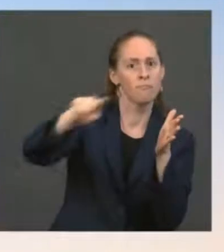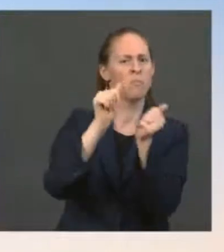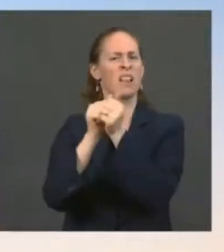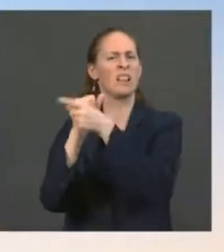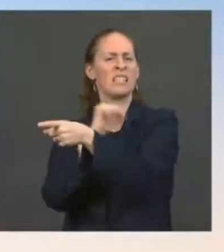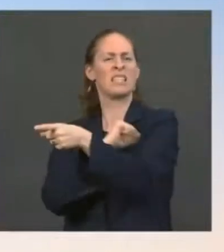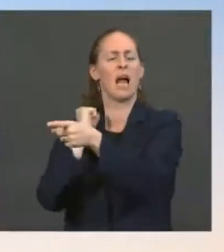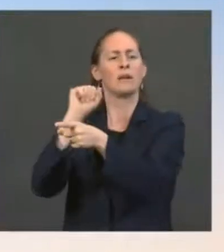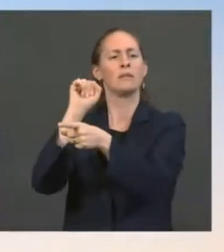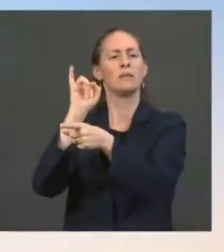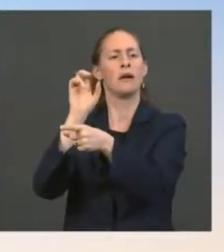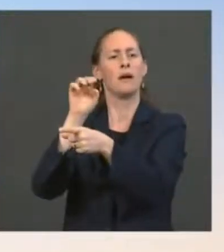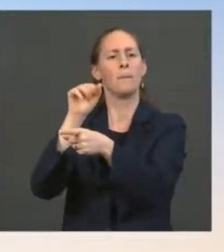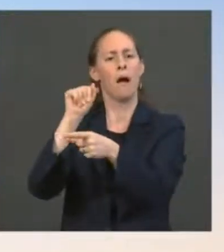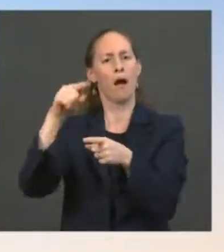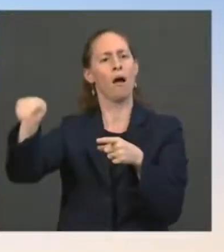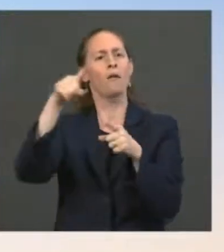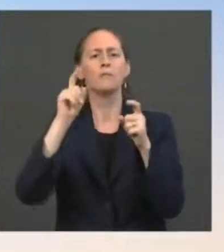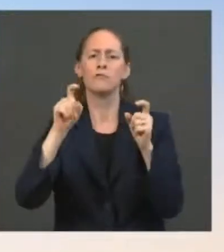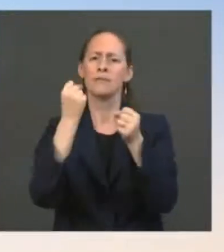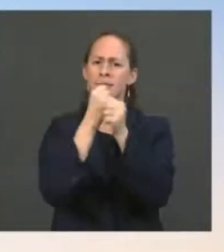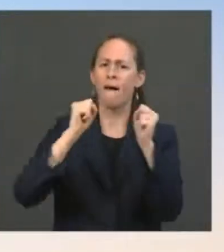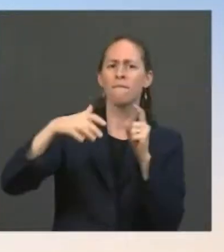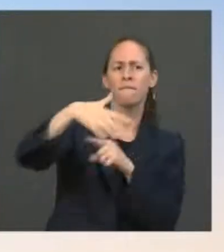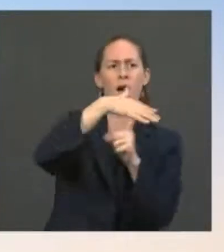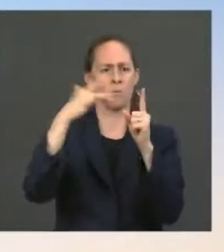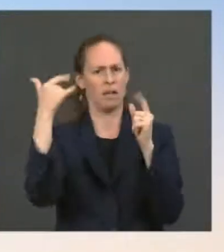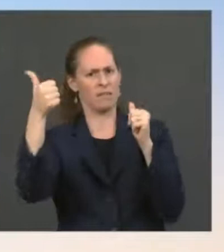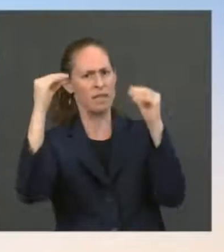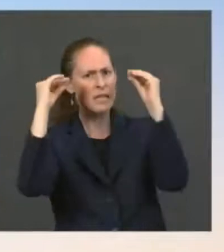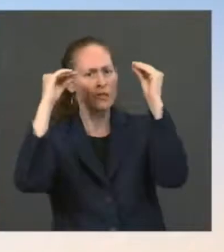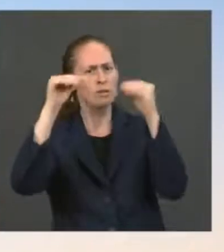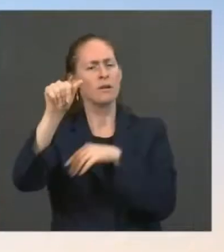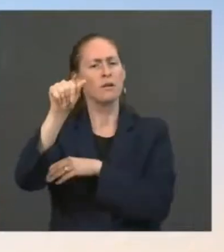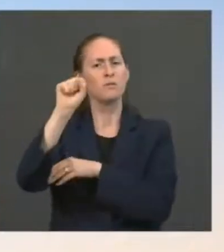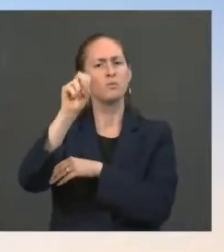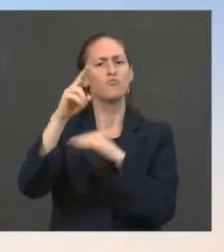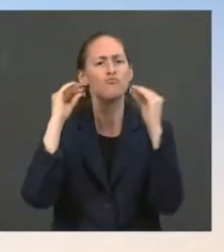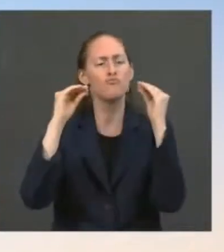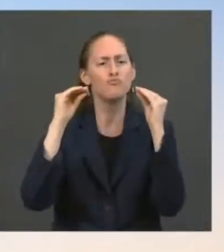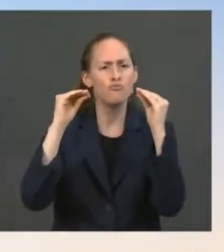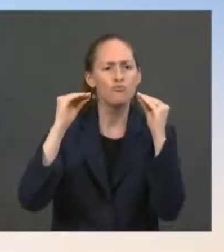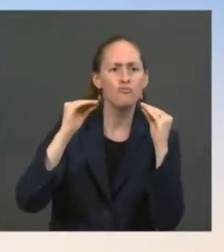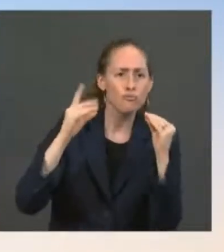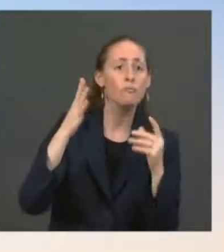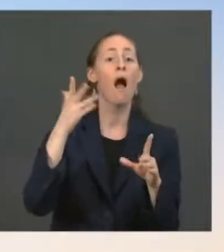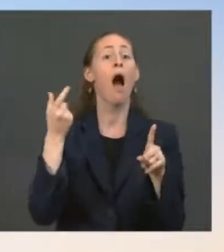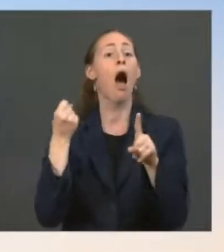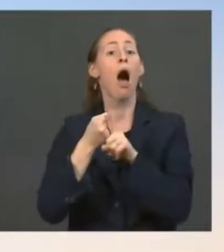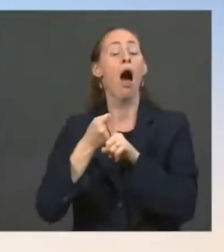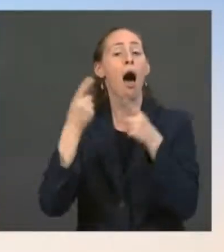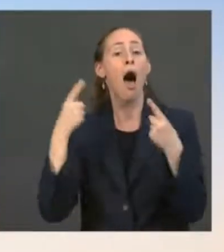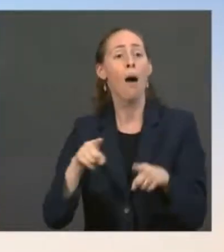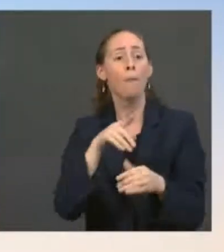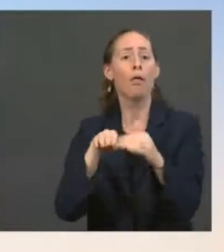environment she's worked to create during the year of teaching at ASU was breached. That's inappropriate and unacceptable. And I think the context